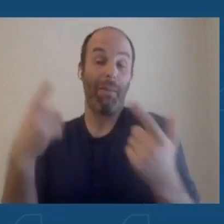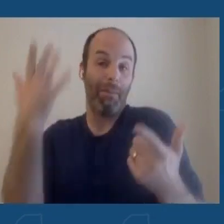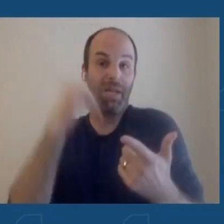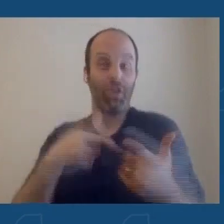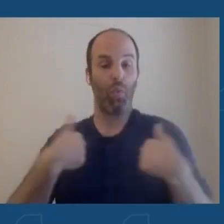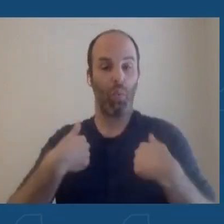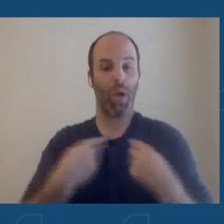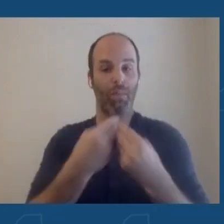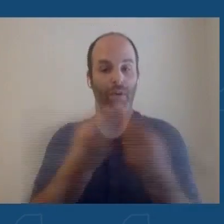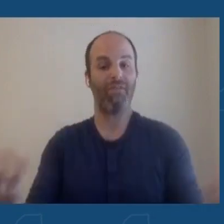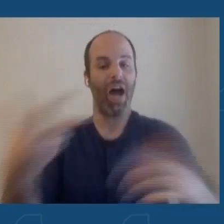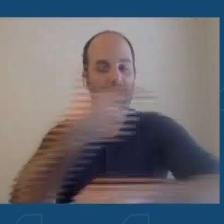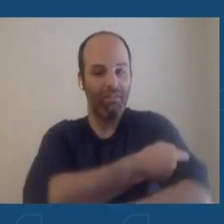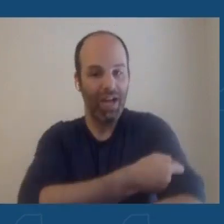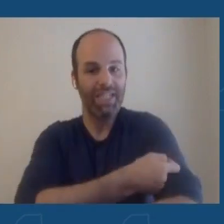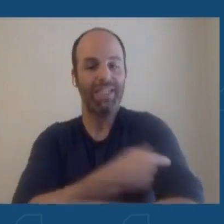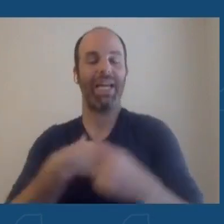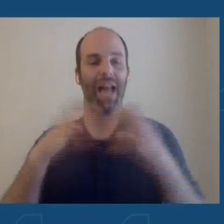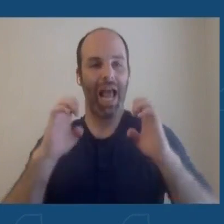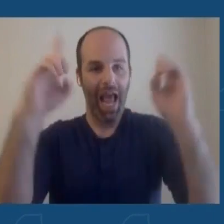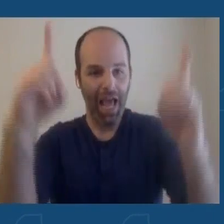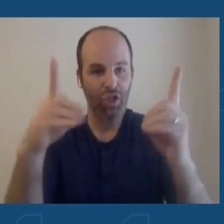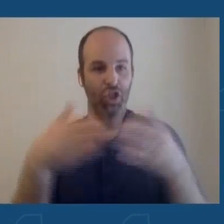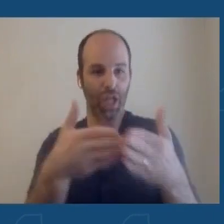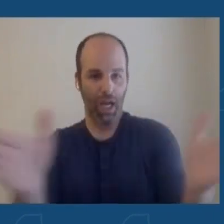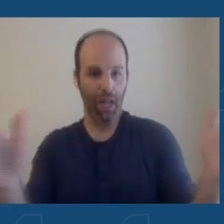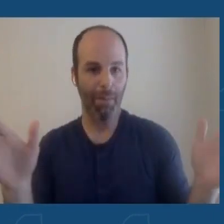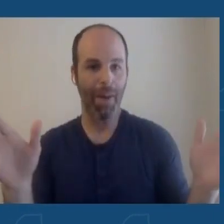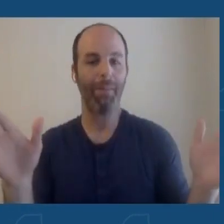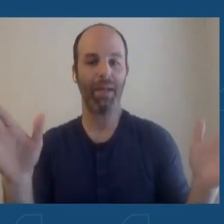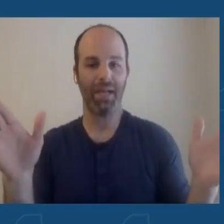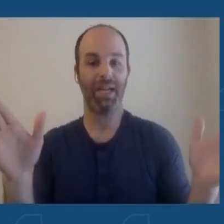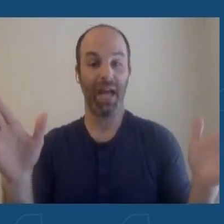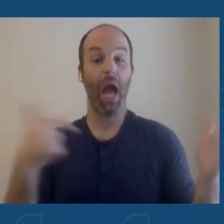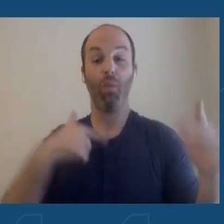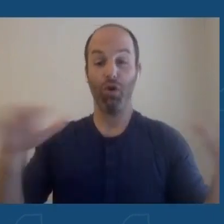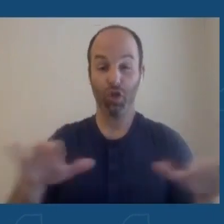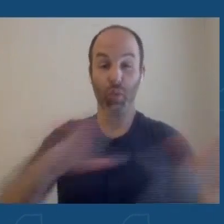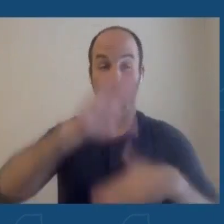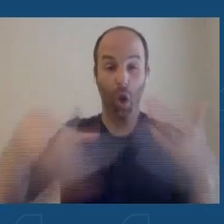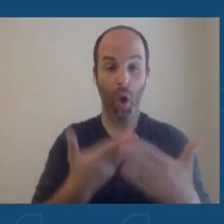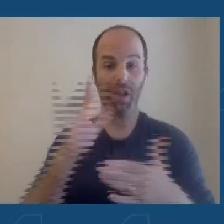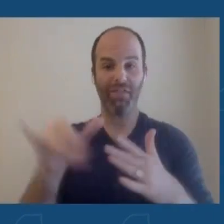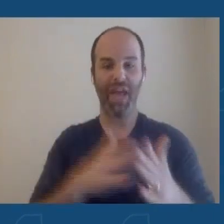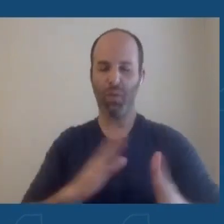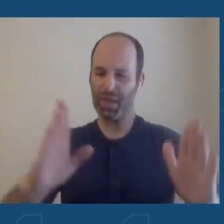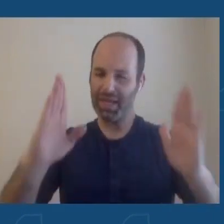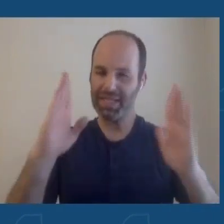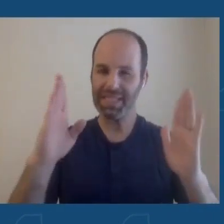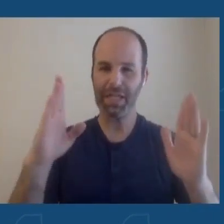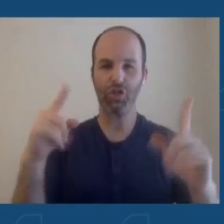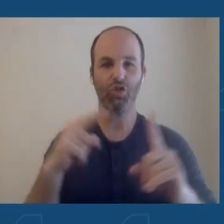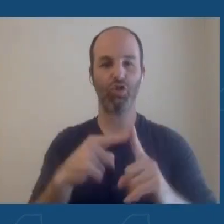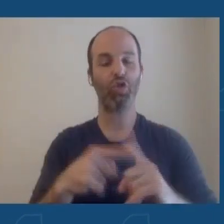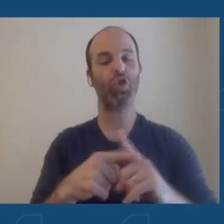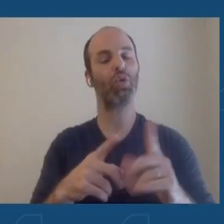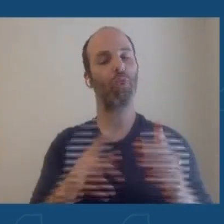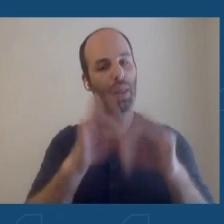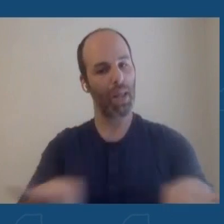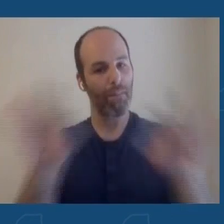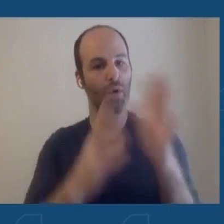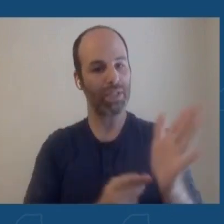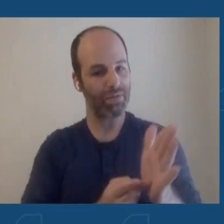course, educating the public. We're doing all of this with real attention to the importance of dignity and respect